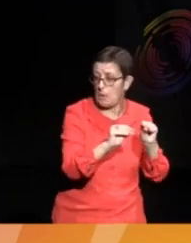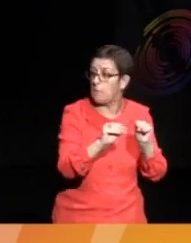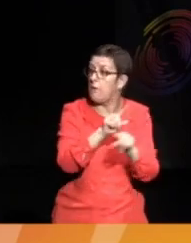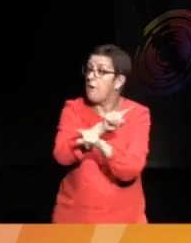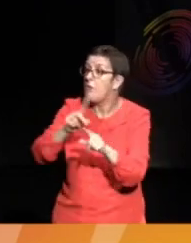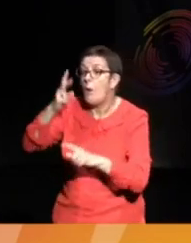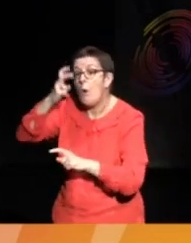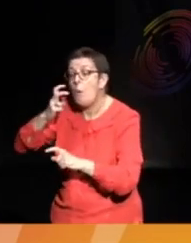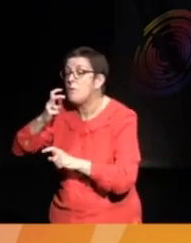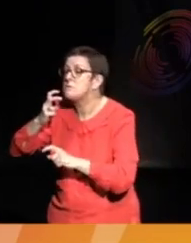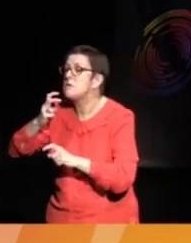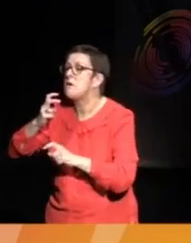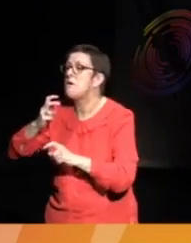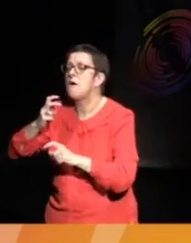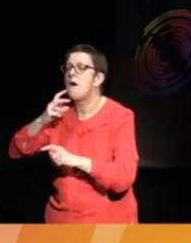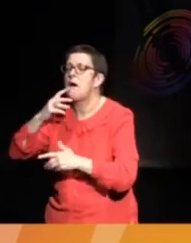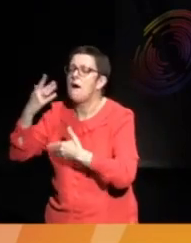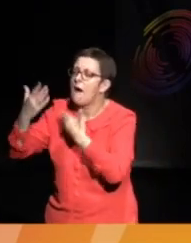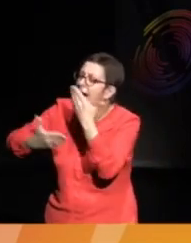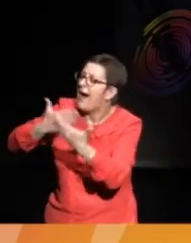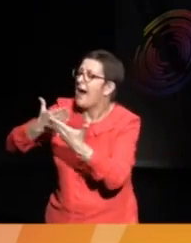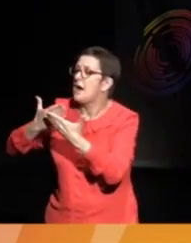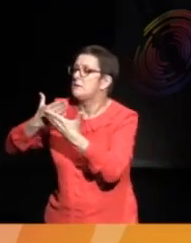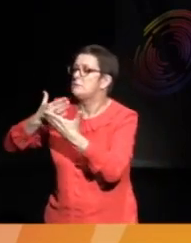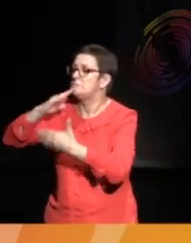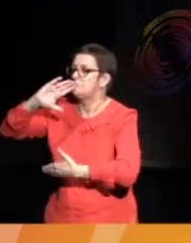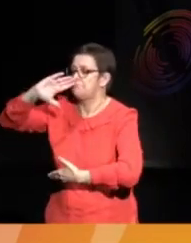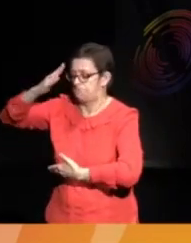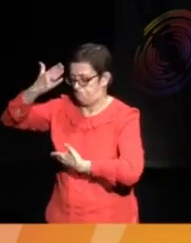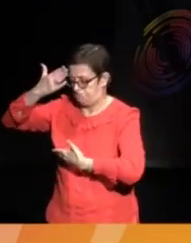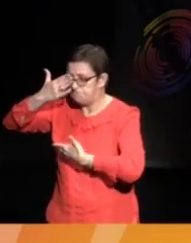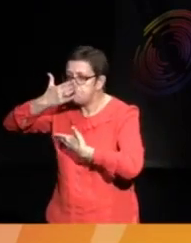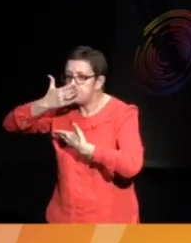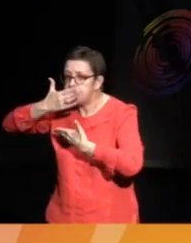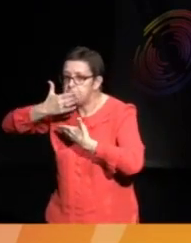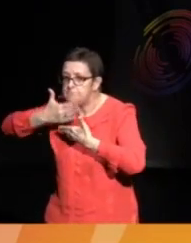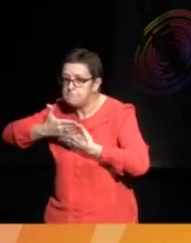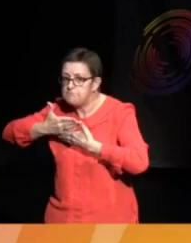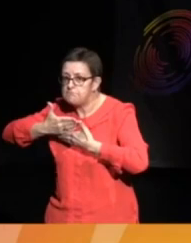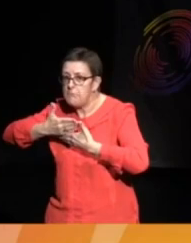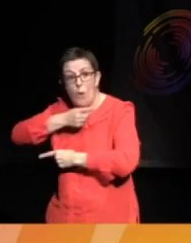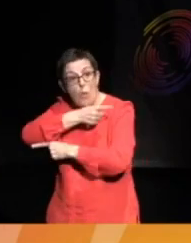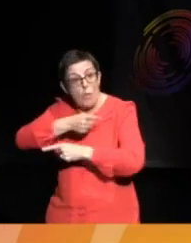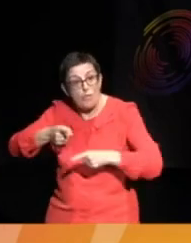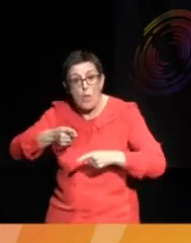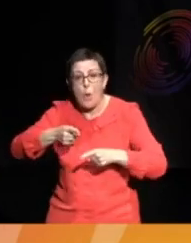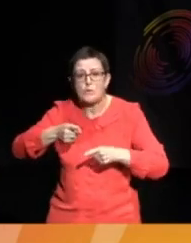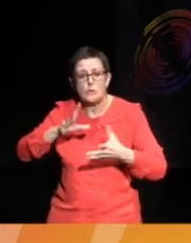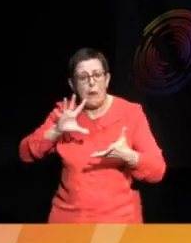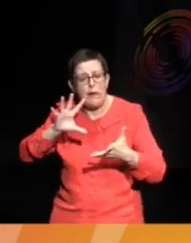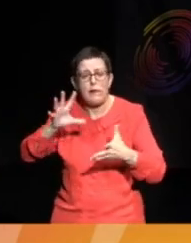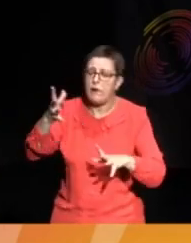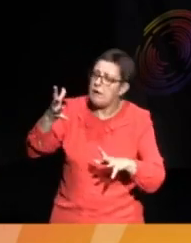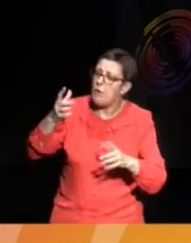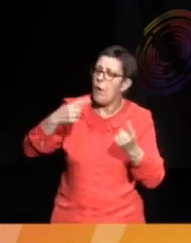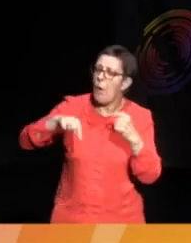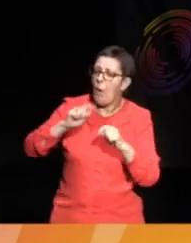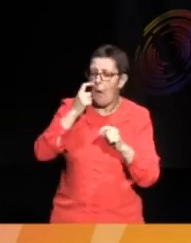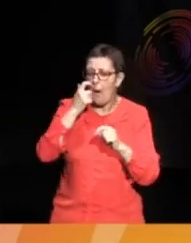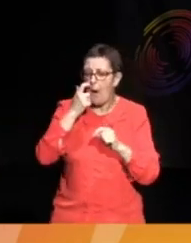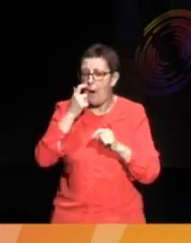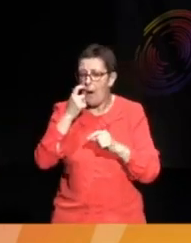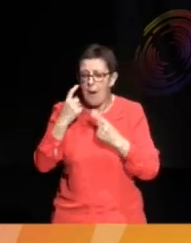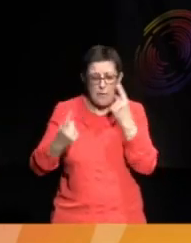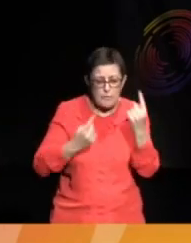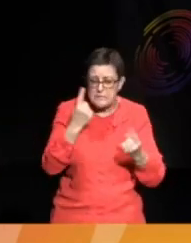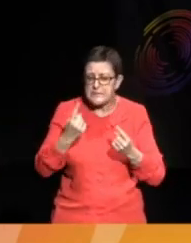Those, misshapen or blunt. Those that speak with a limp. They wriggled together in a net on the